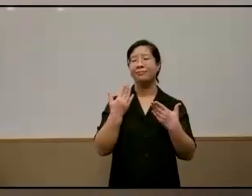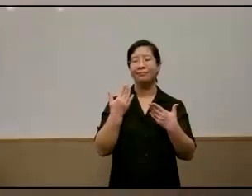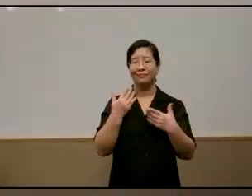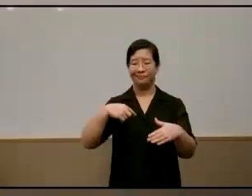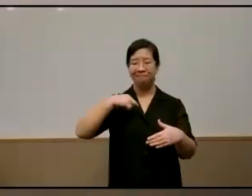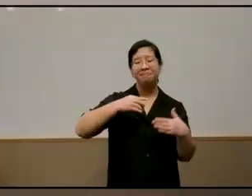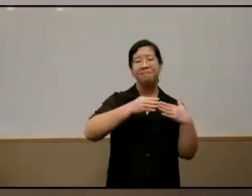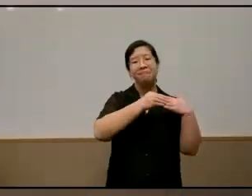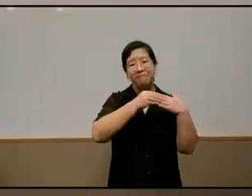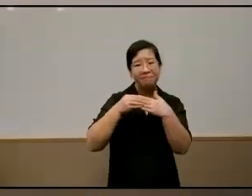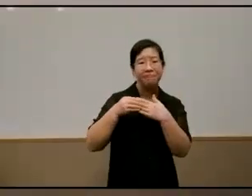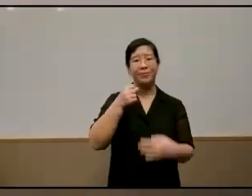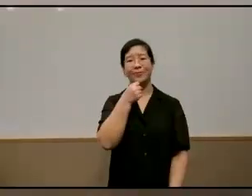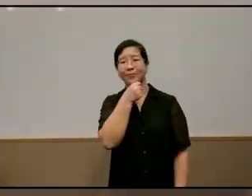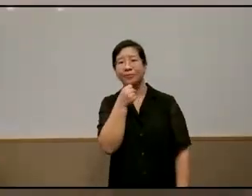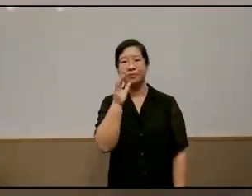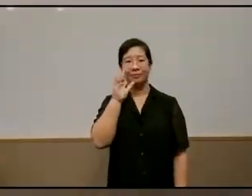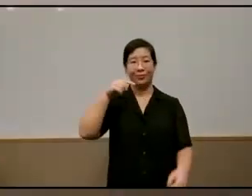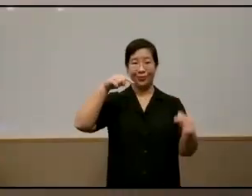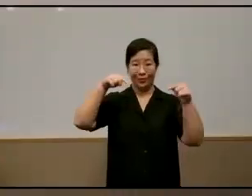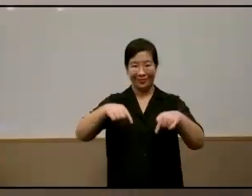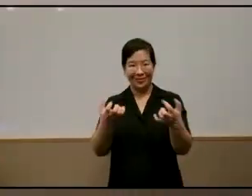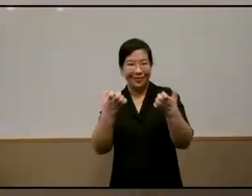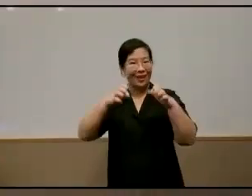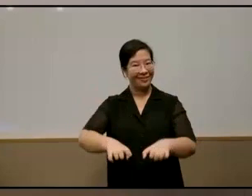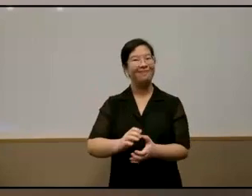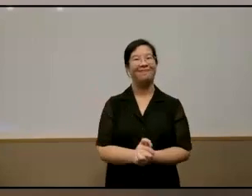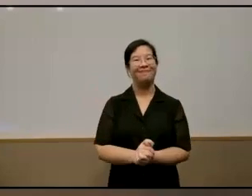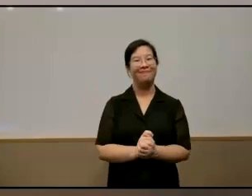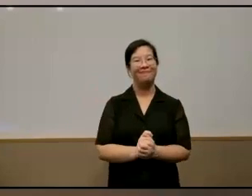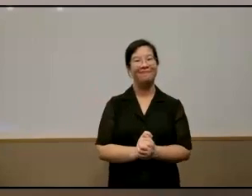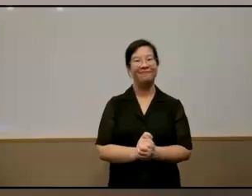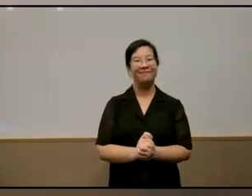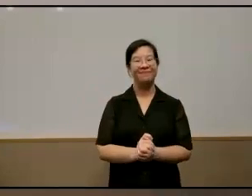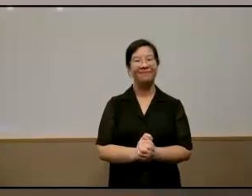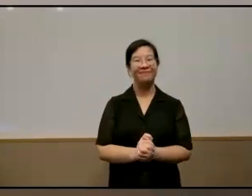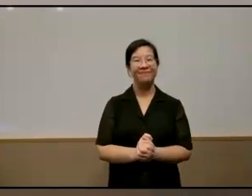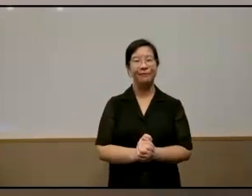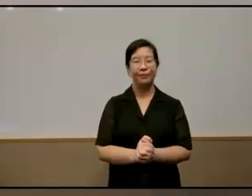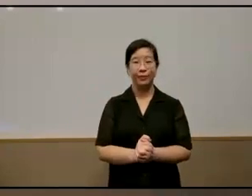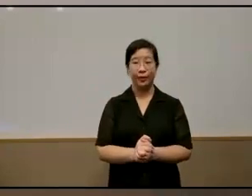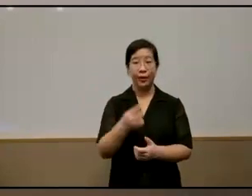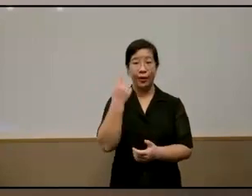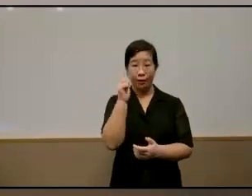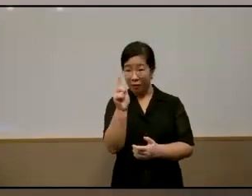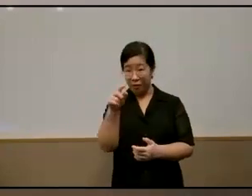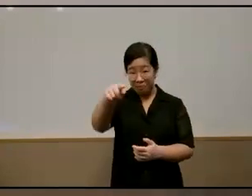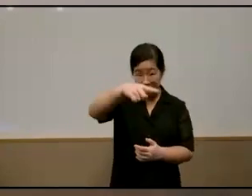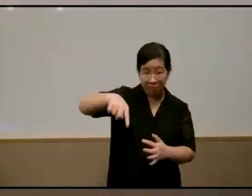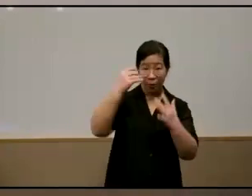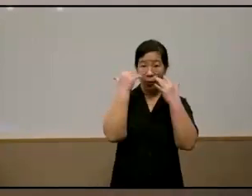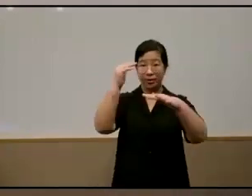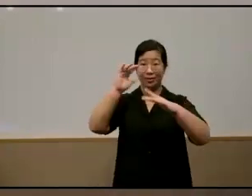moderator and MC for today's talk to those of you are joining us online